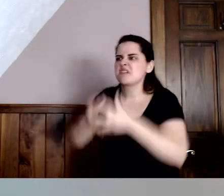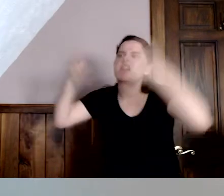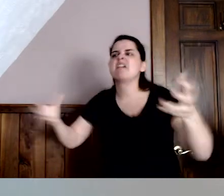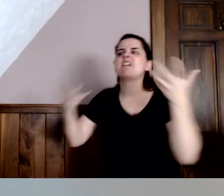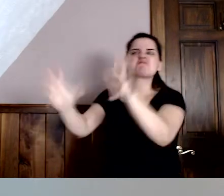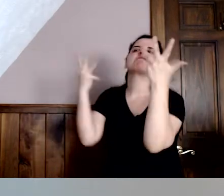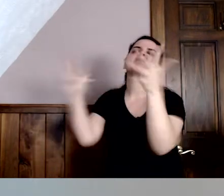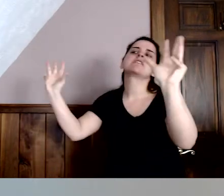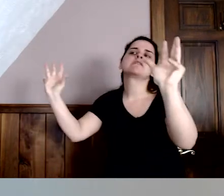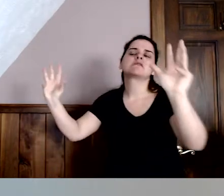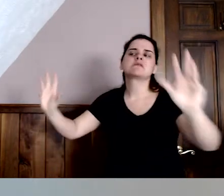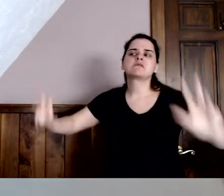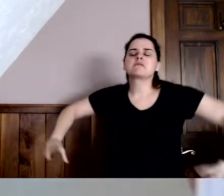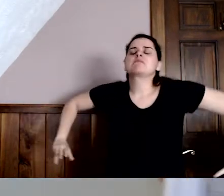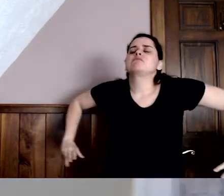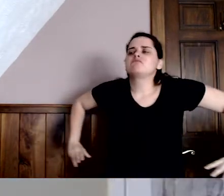she said.